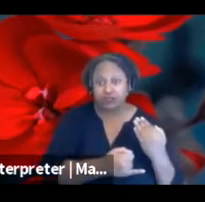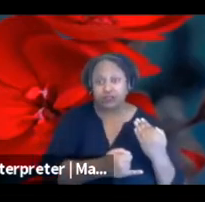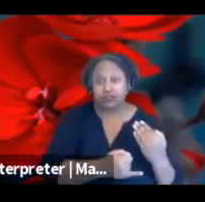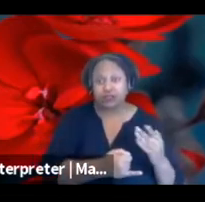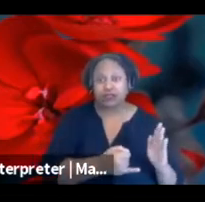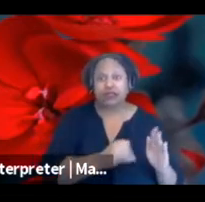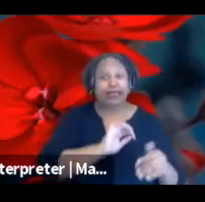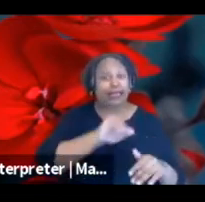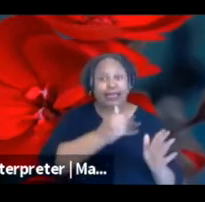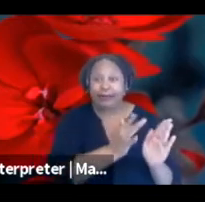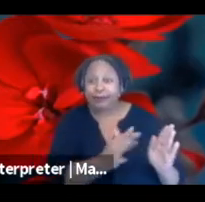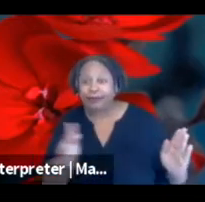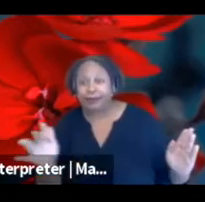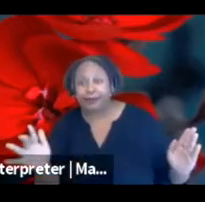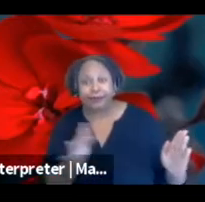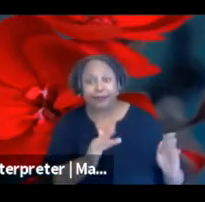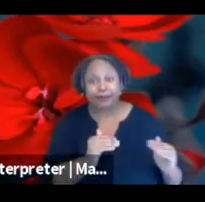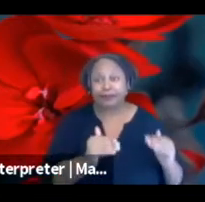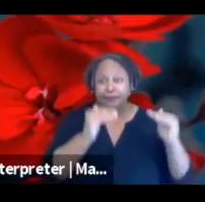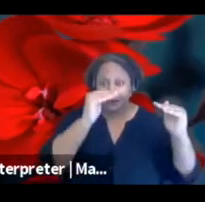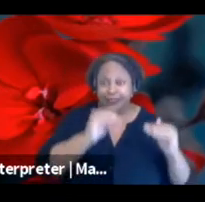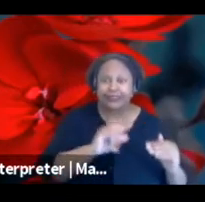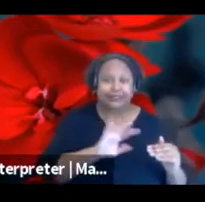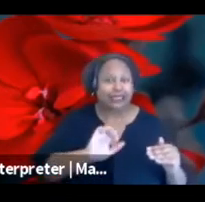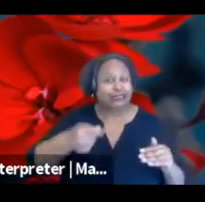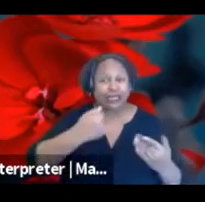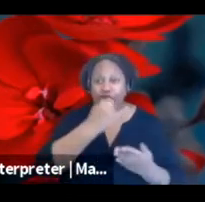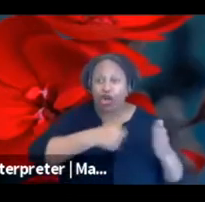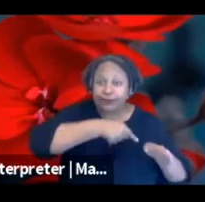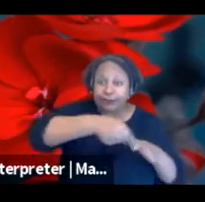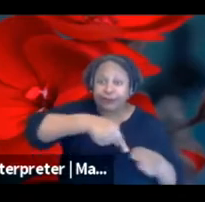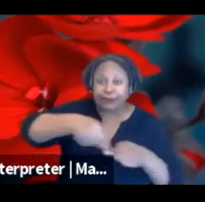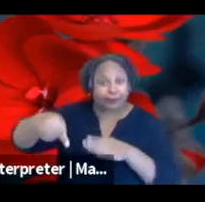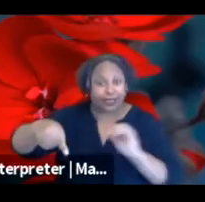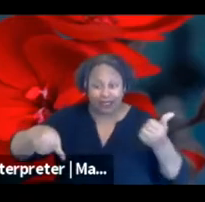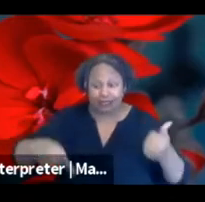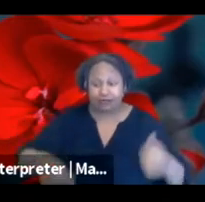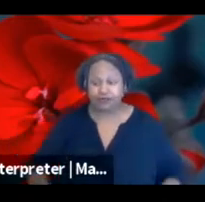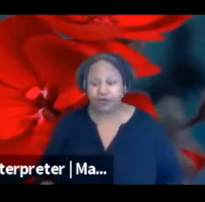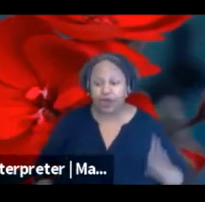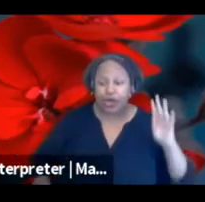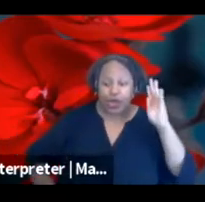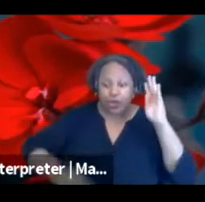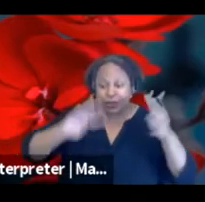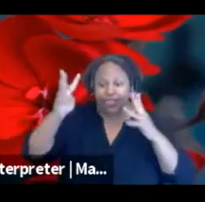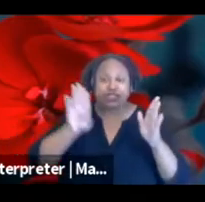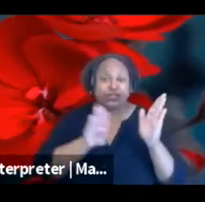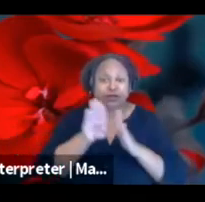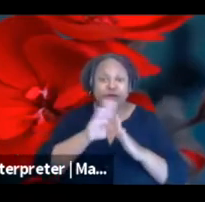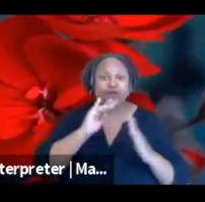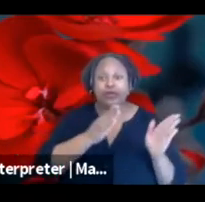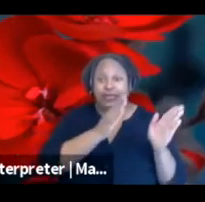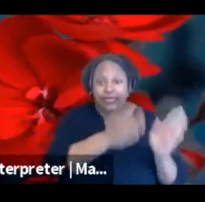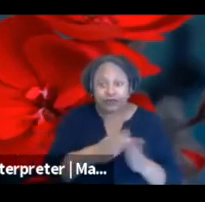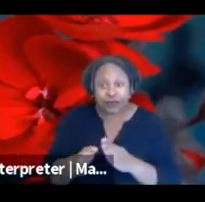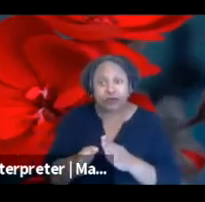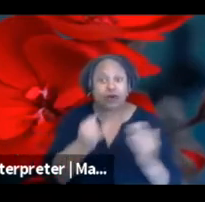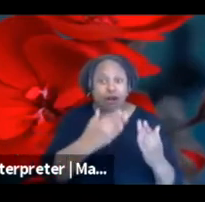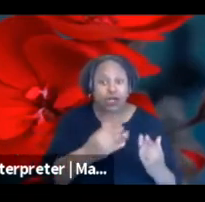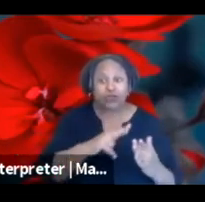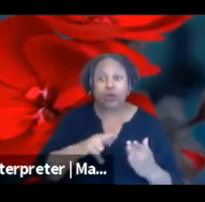in any arts discipline. So creation and development would be open to individual artists and artist collectives.